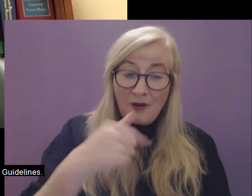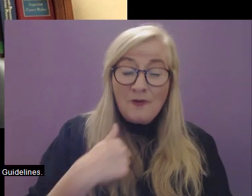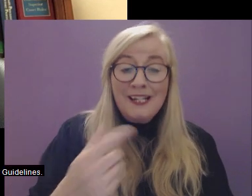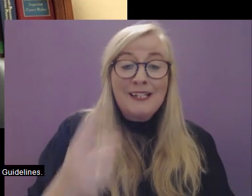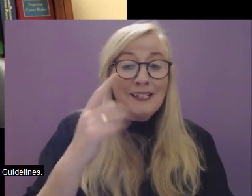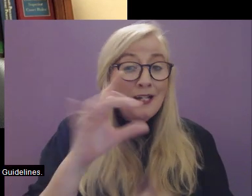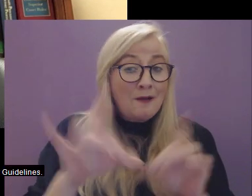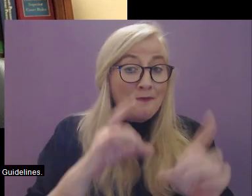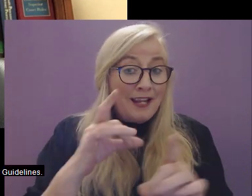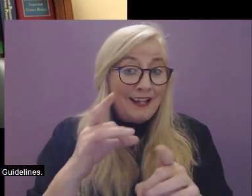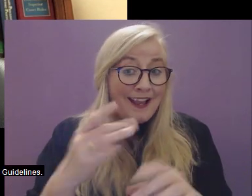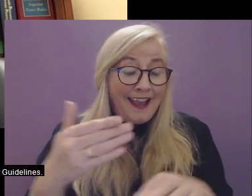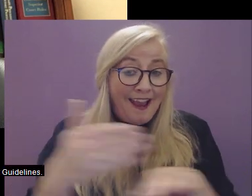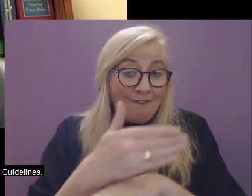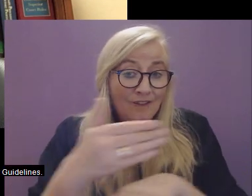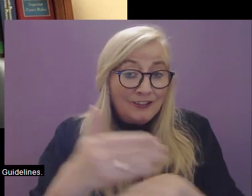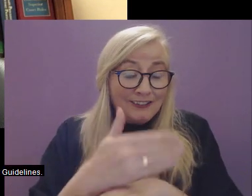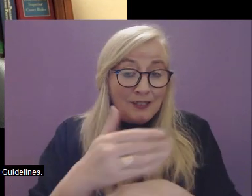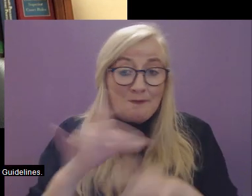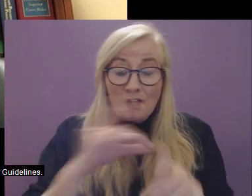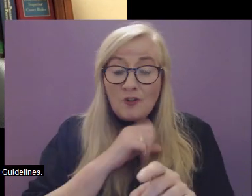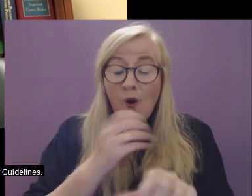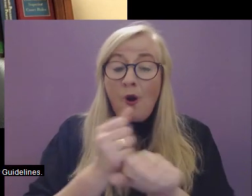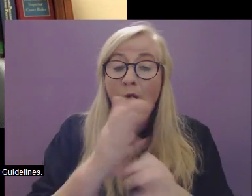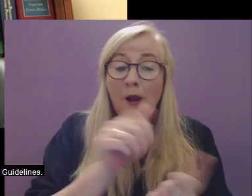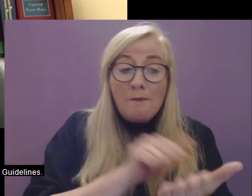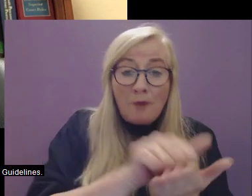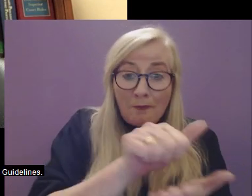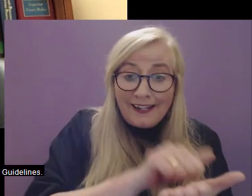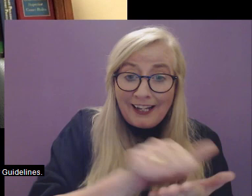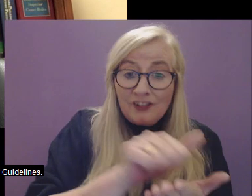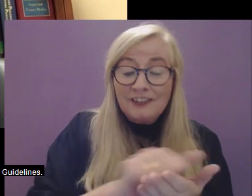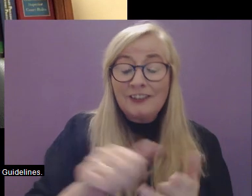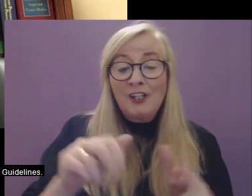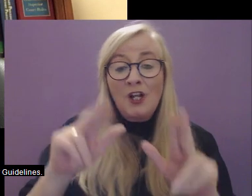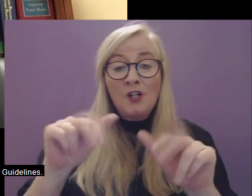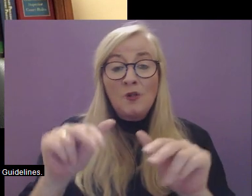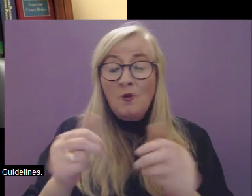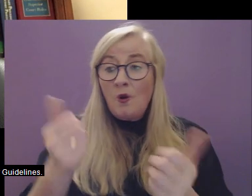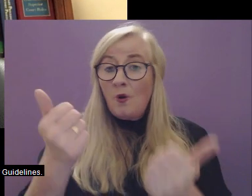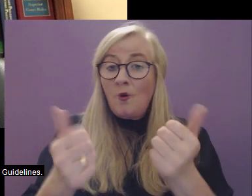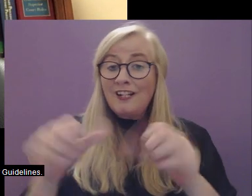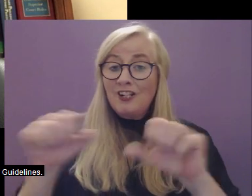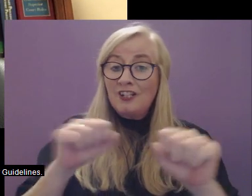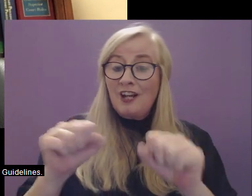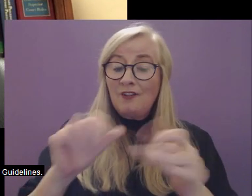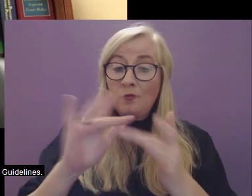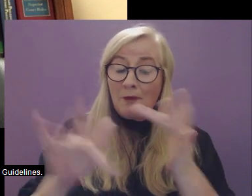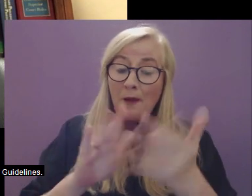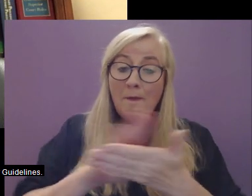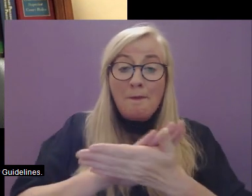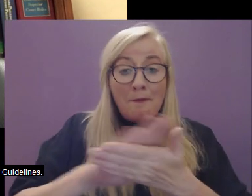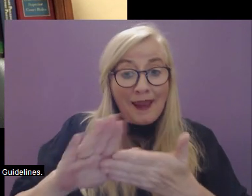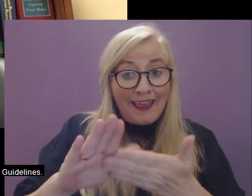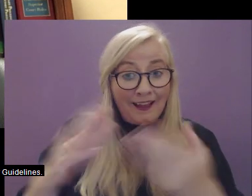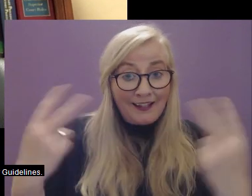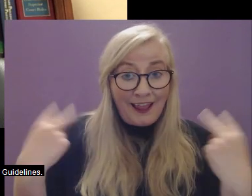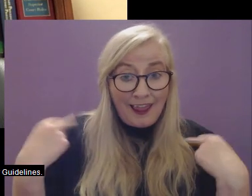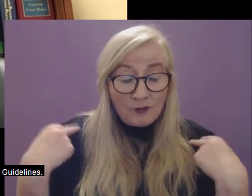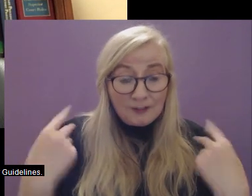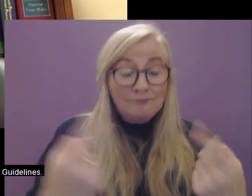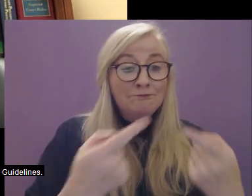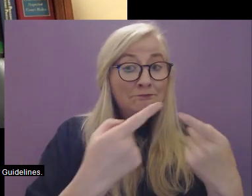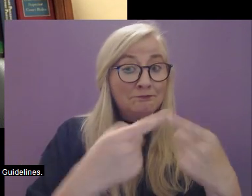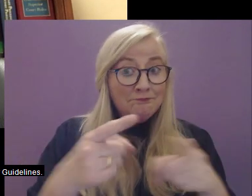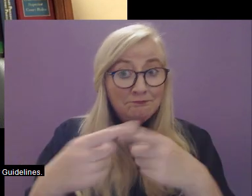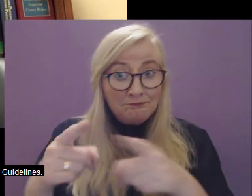We have made a particular effort to ensure that all of our publications and new court service website use plain language, in a